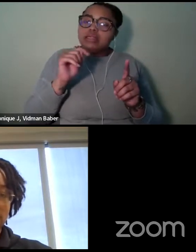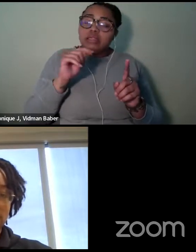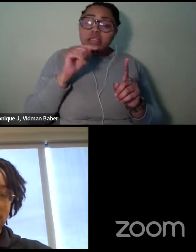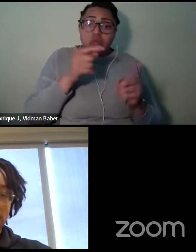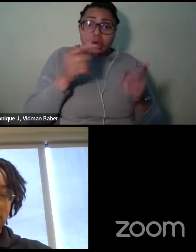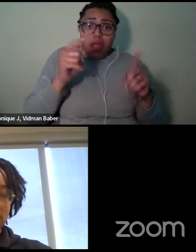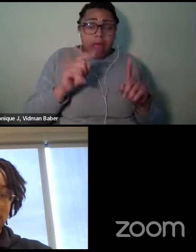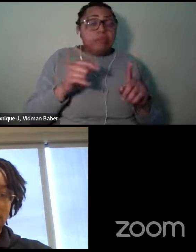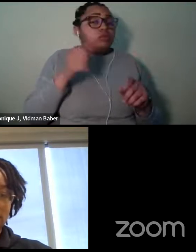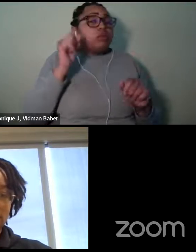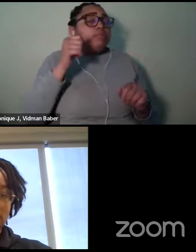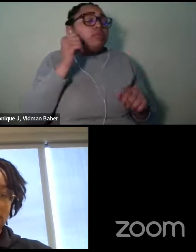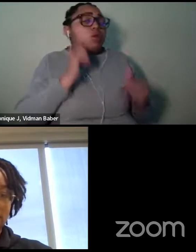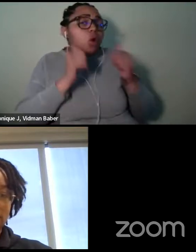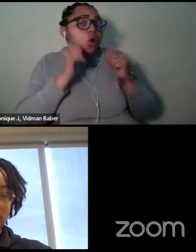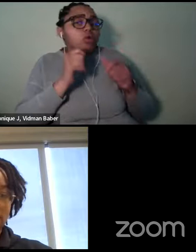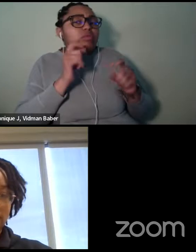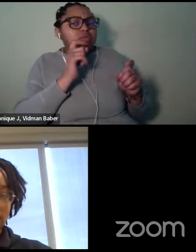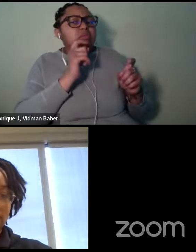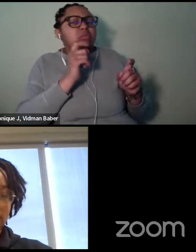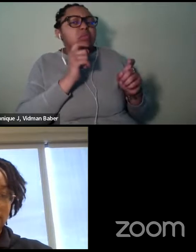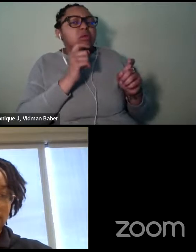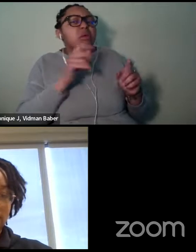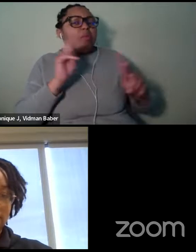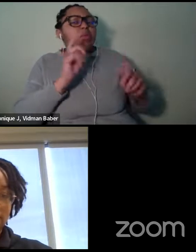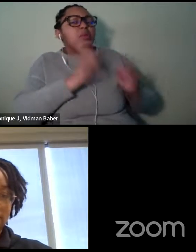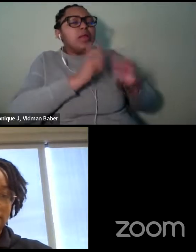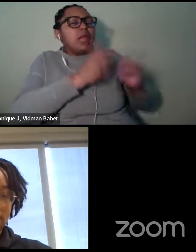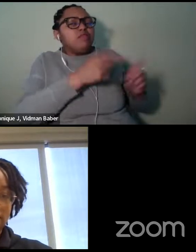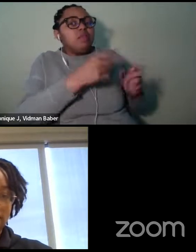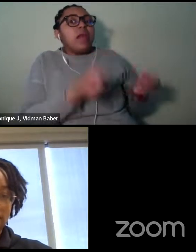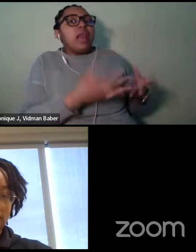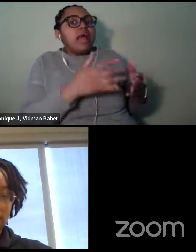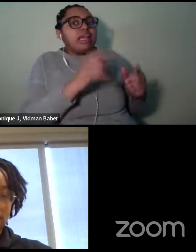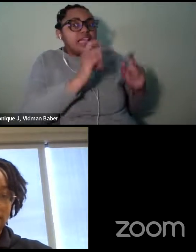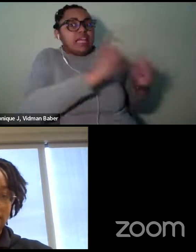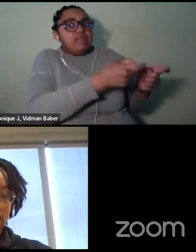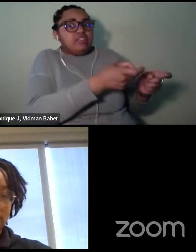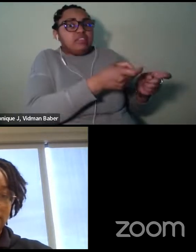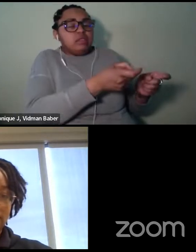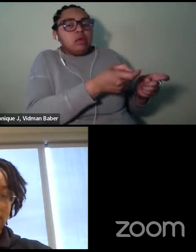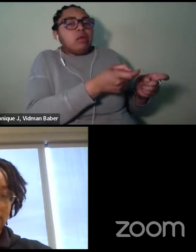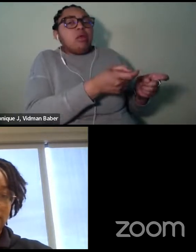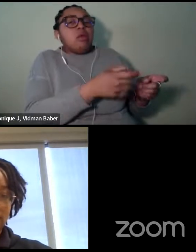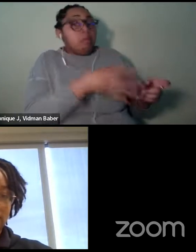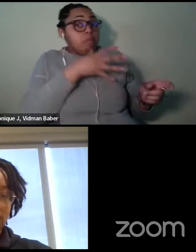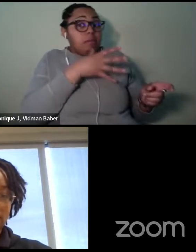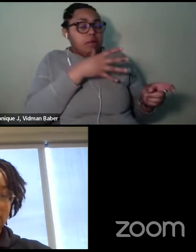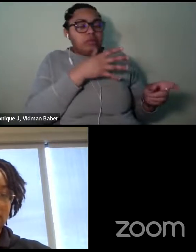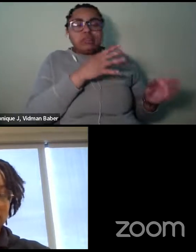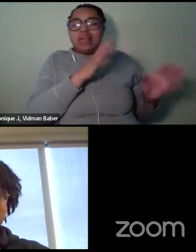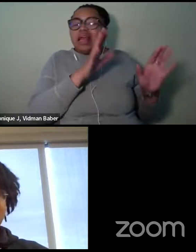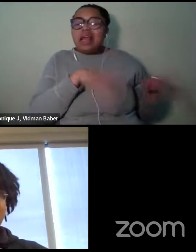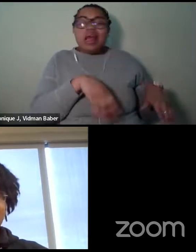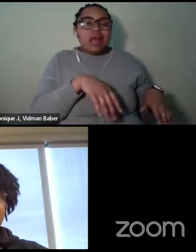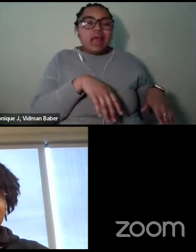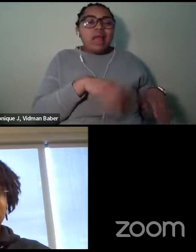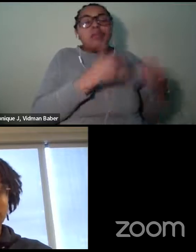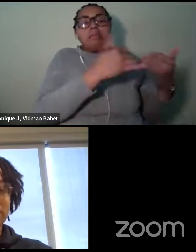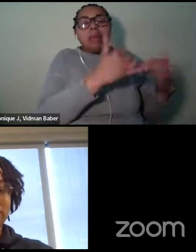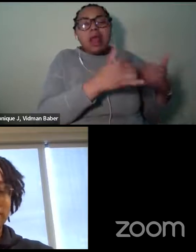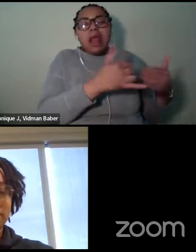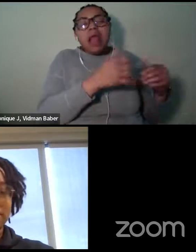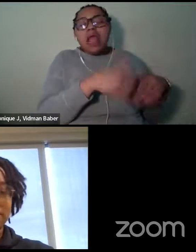need, a lot of toys they play with and, you know, for a little while and then get rid of, but she has been really aggressive about